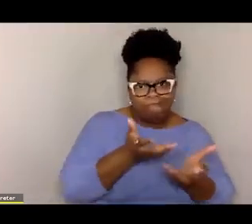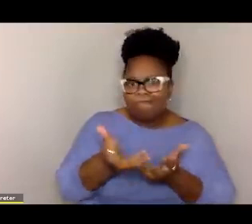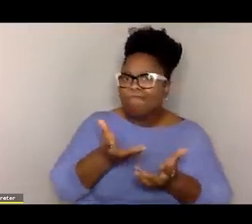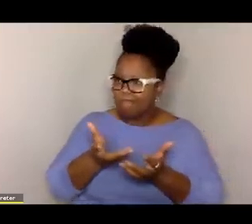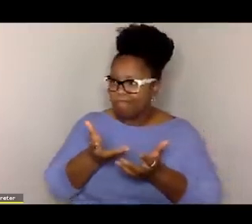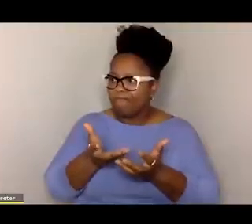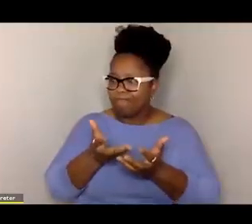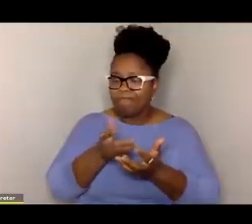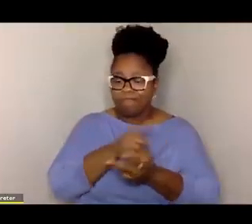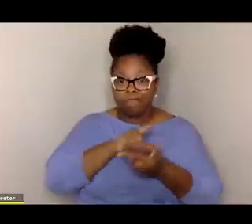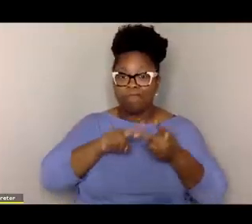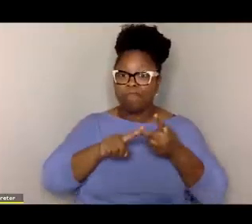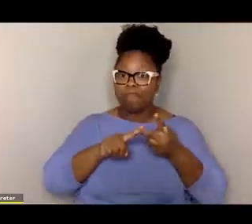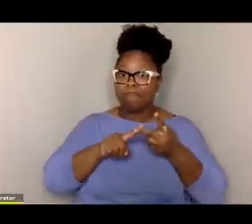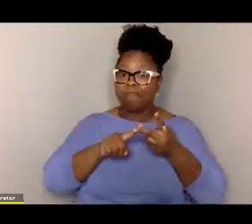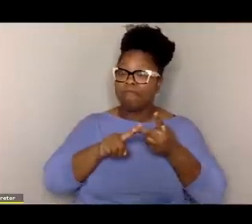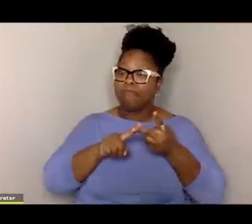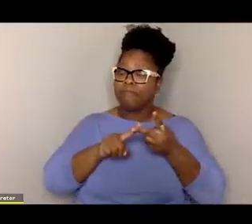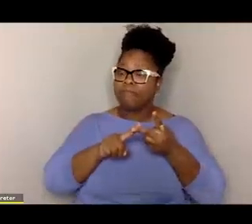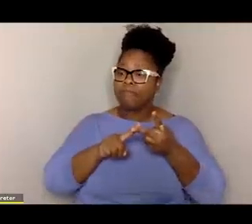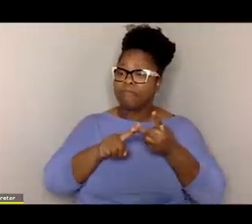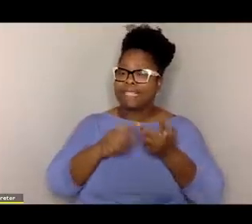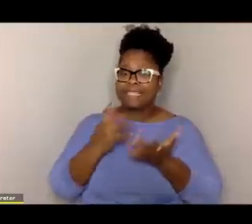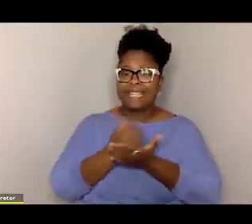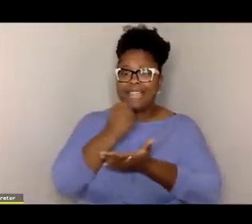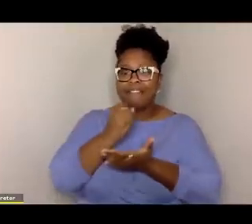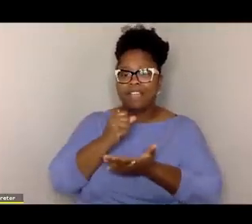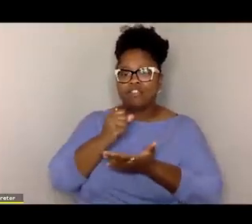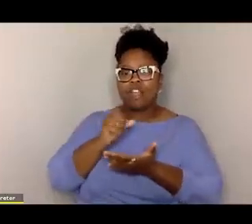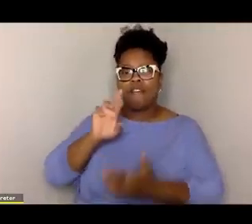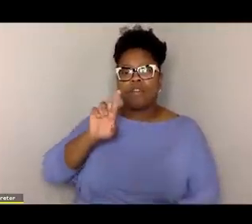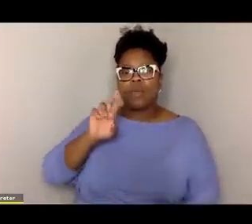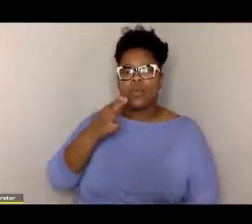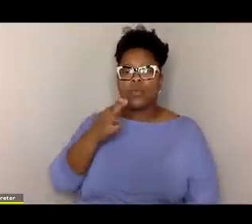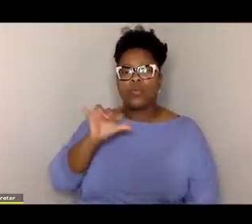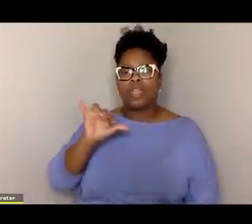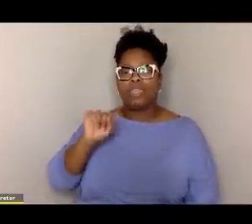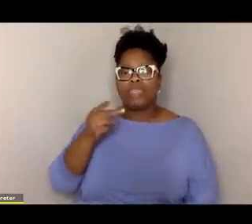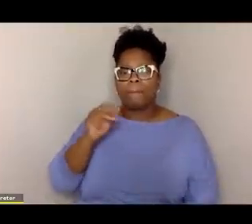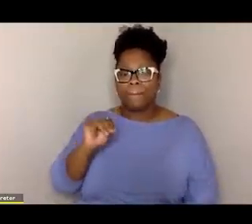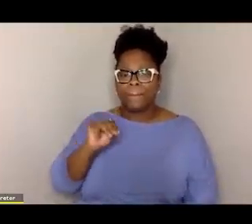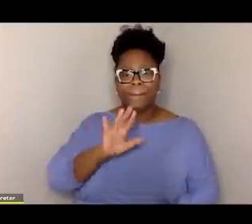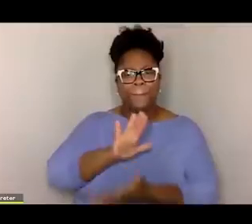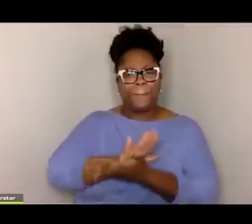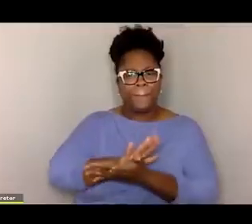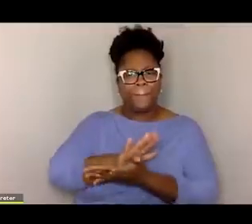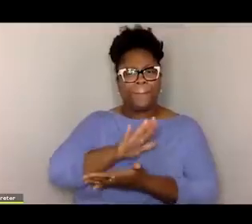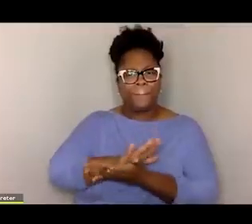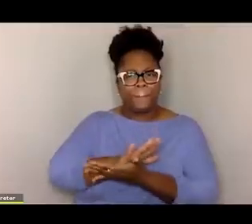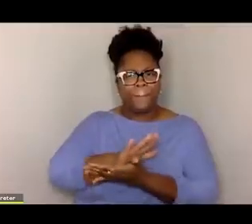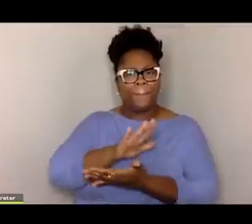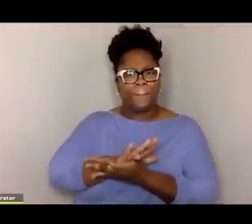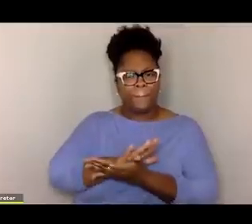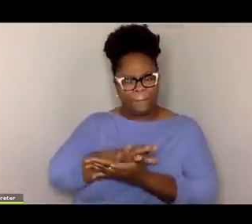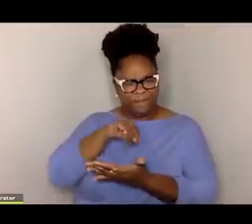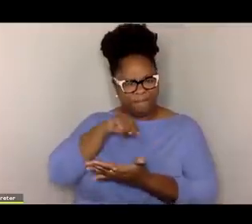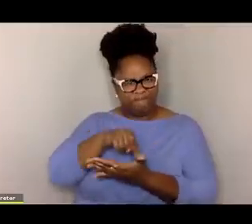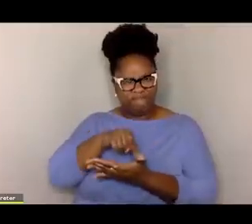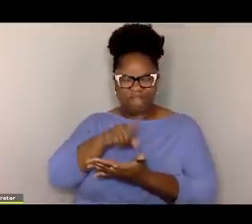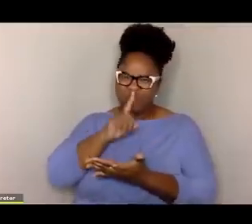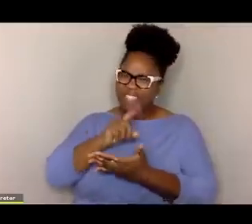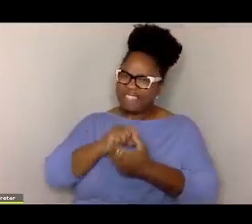interactions. The second thing is to take advantage of rhythm. You know, rhythm is sort of this